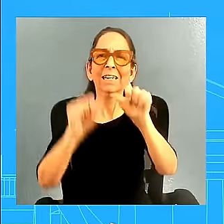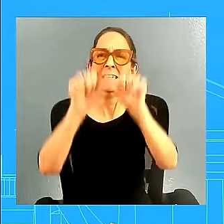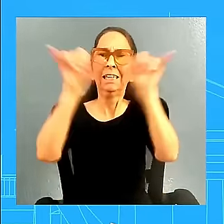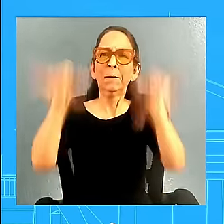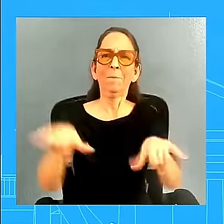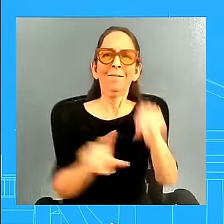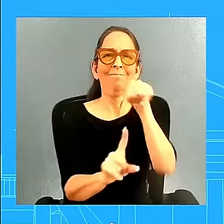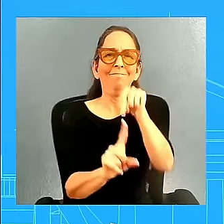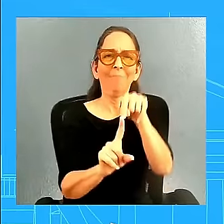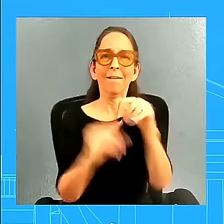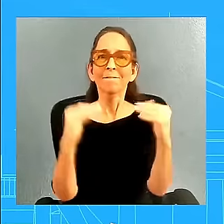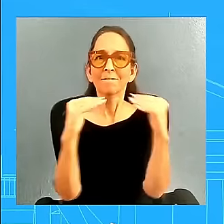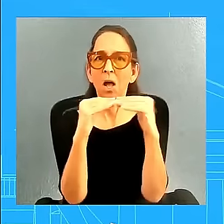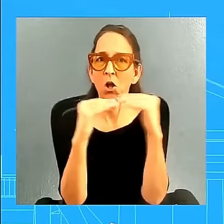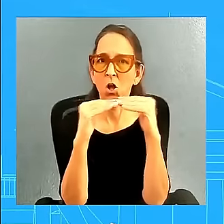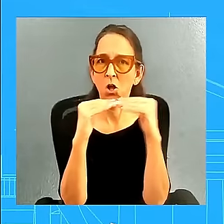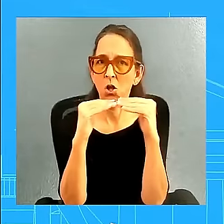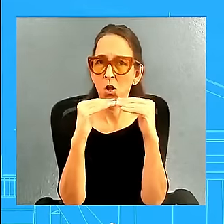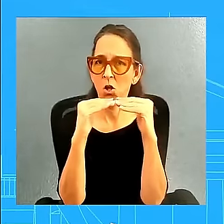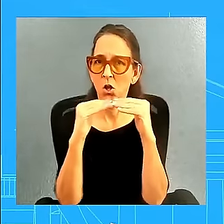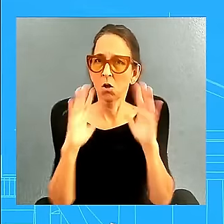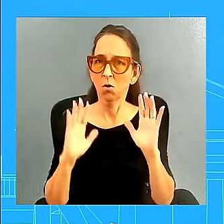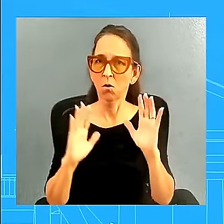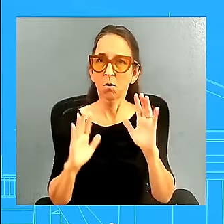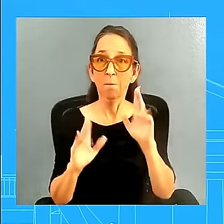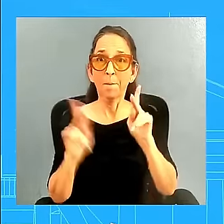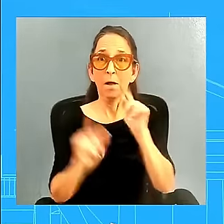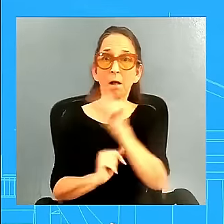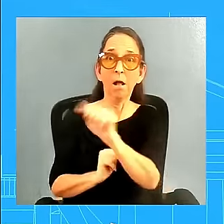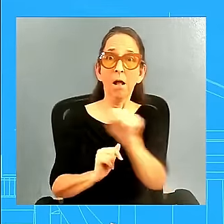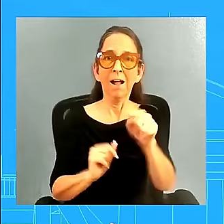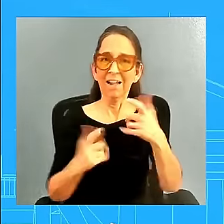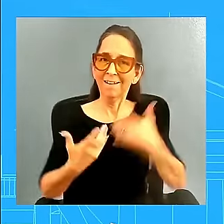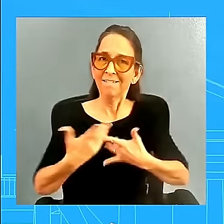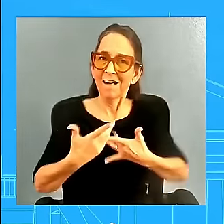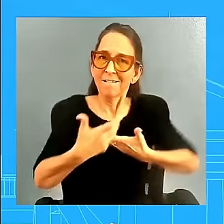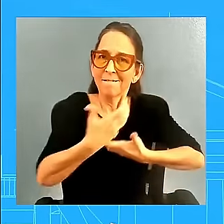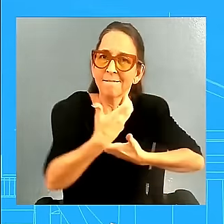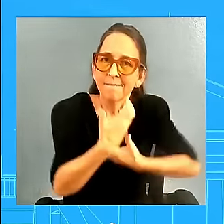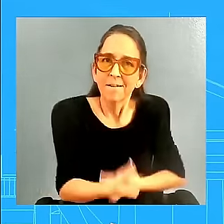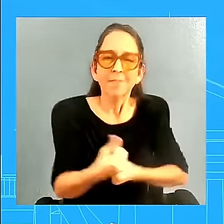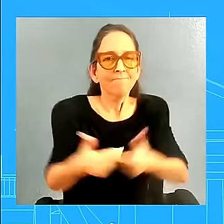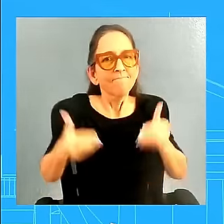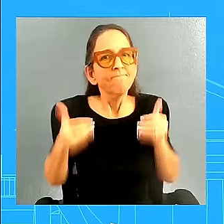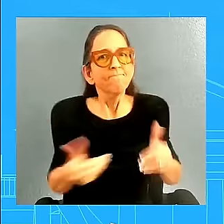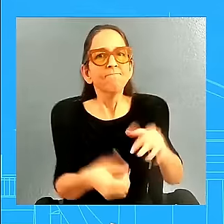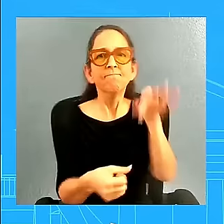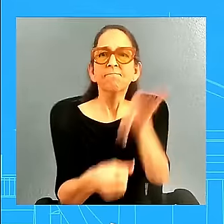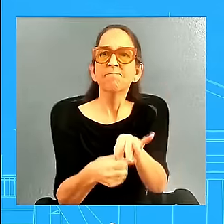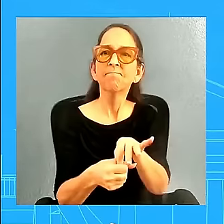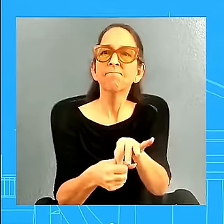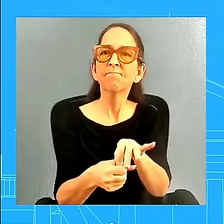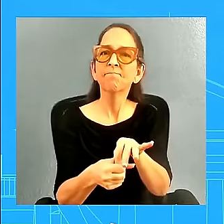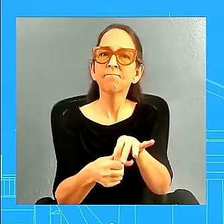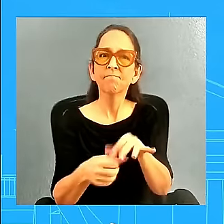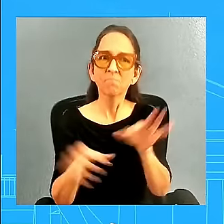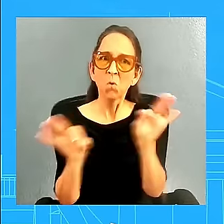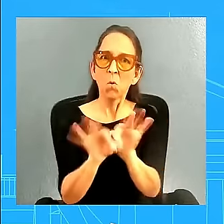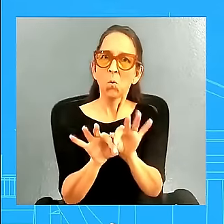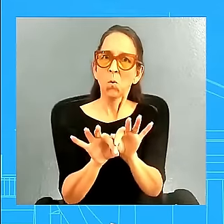make sure that they have the confidence in their vote and how important it is to cast their vote. I'm not going to go beyond that, but